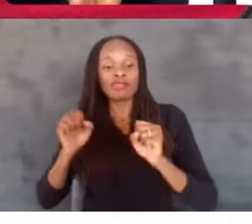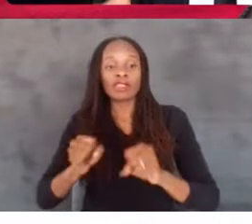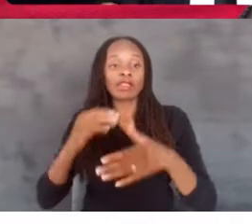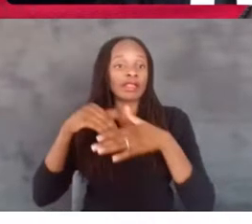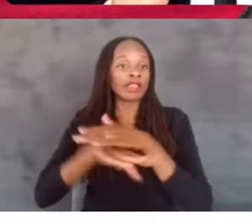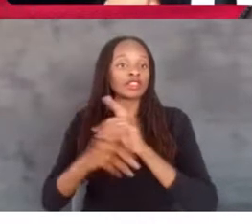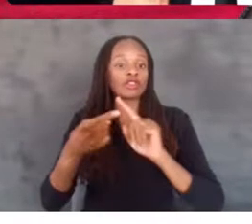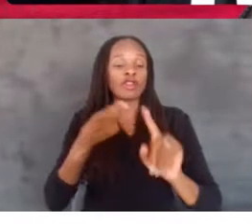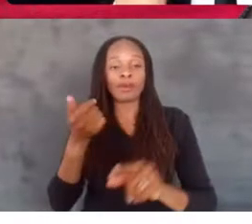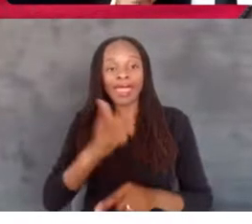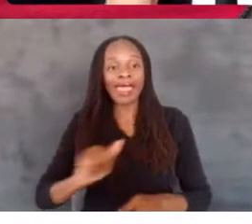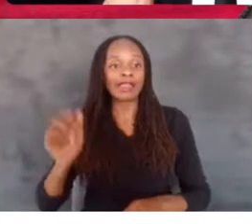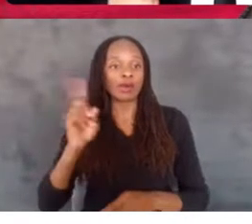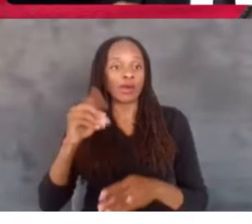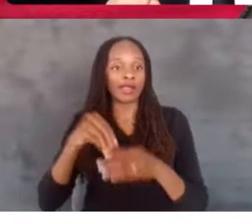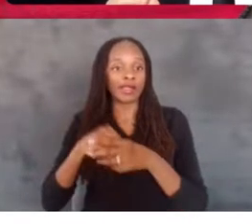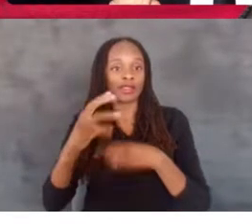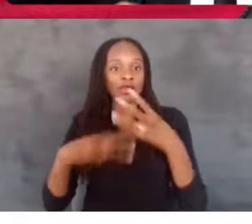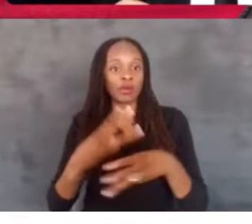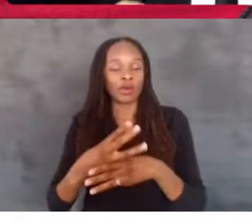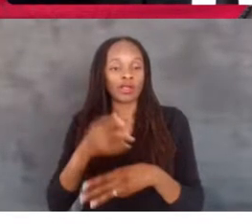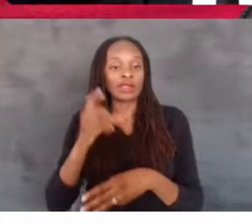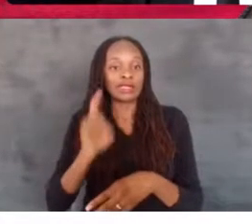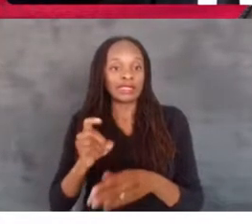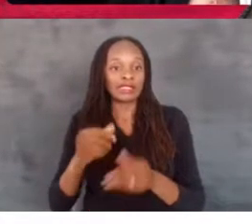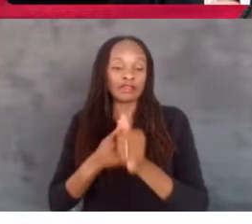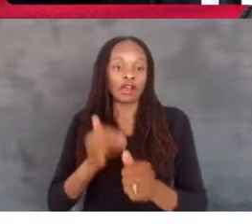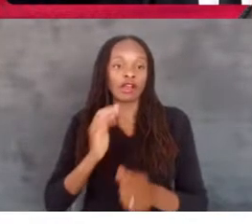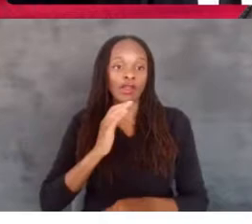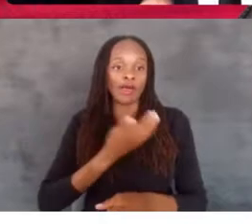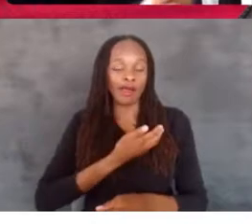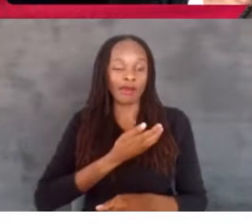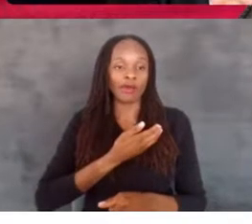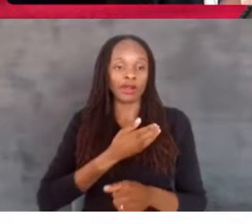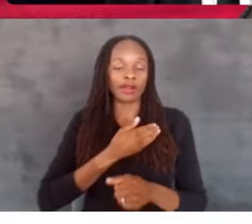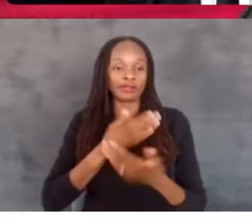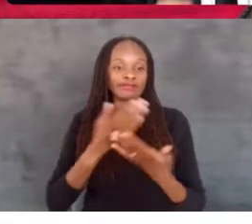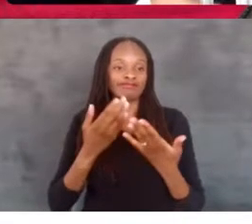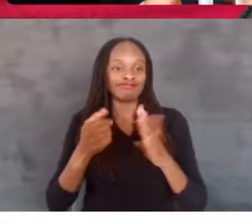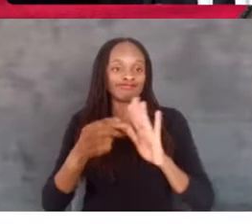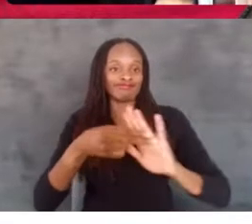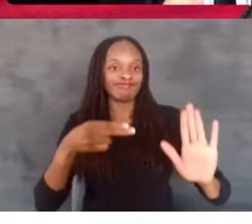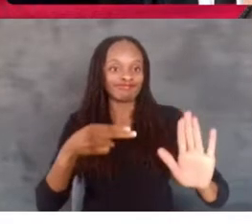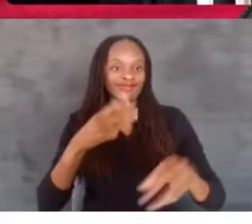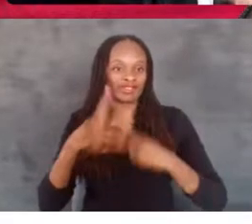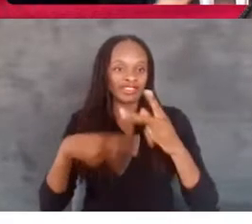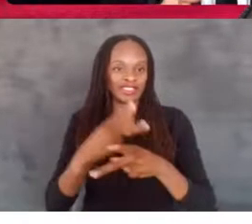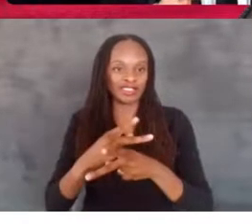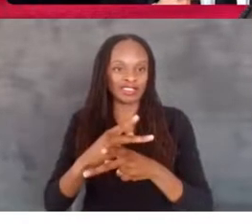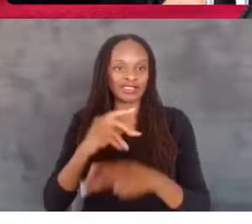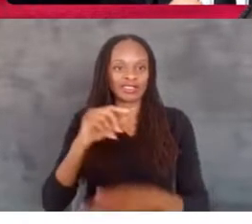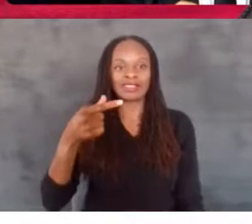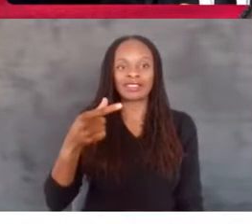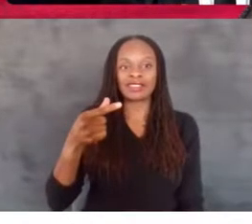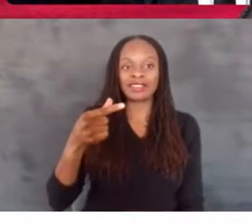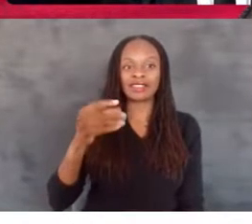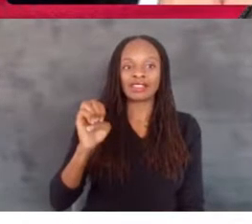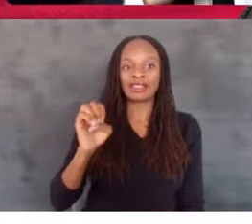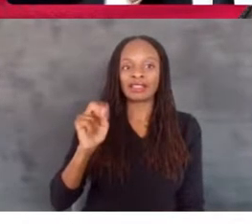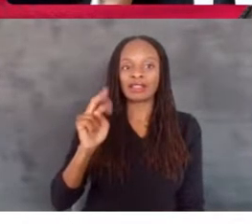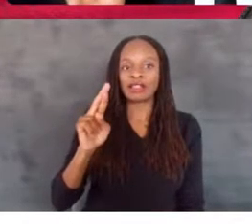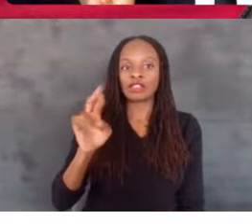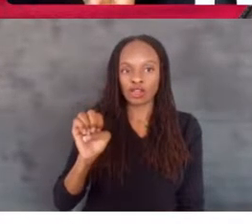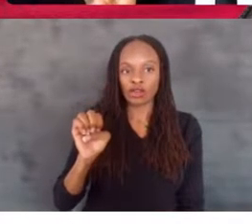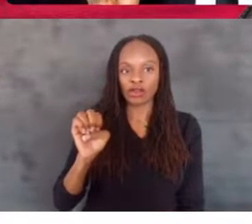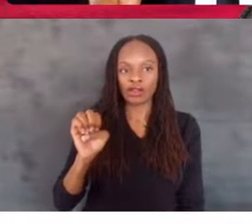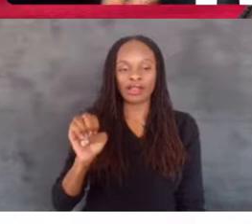have to follow our assigned genre, which is the genre themes and props that have to be